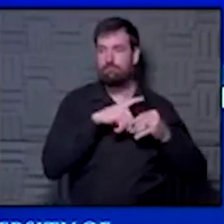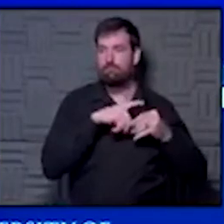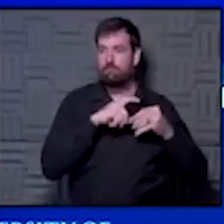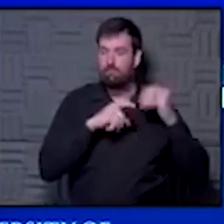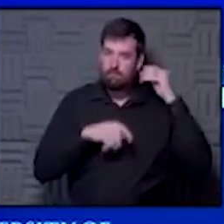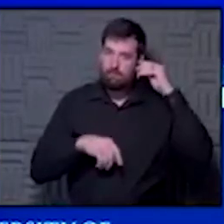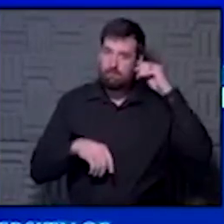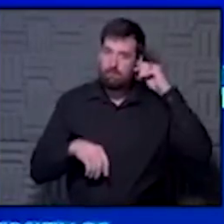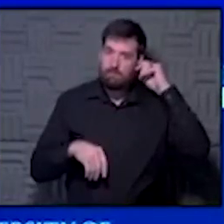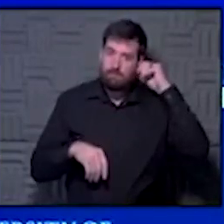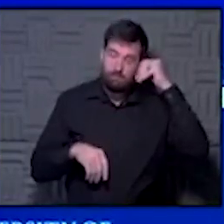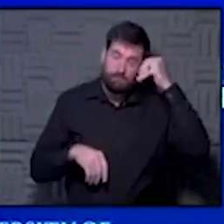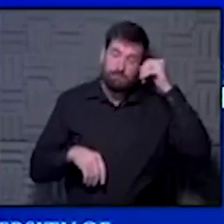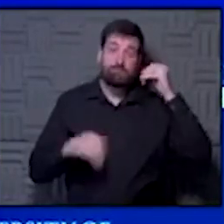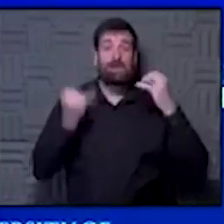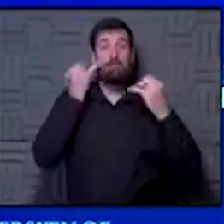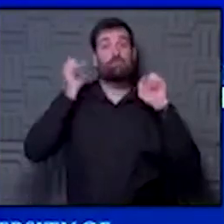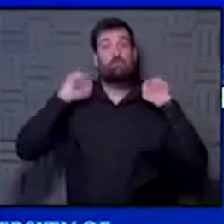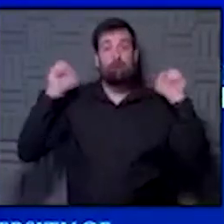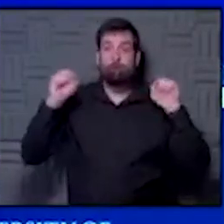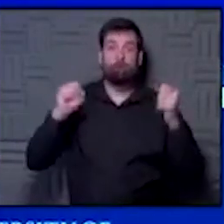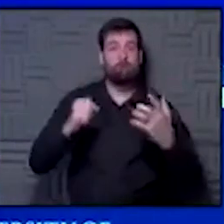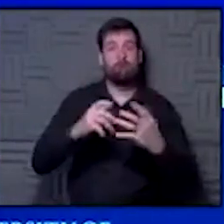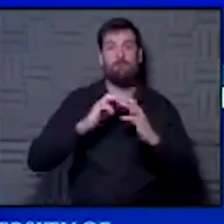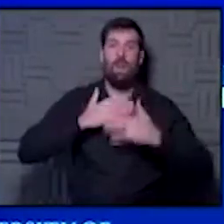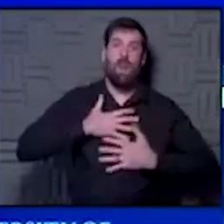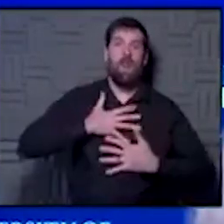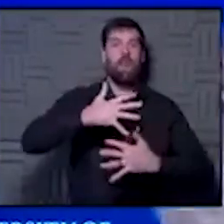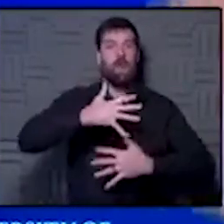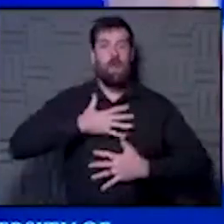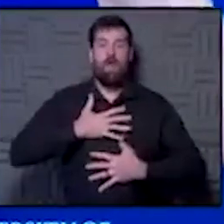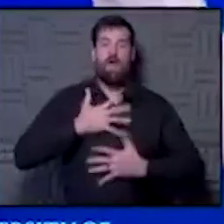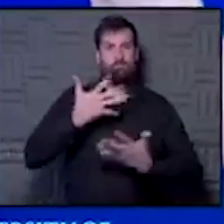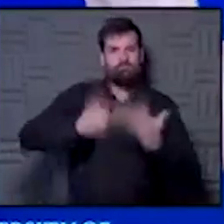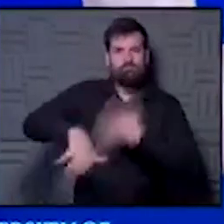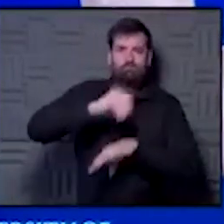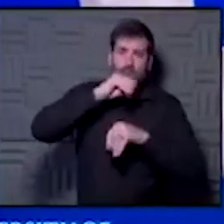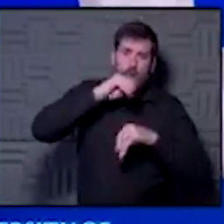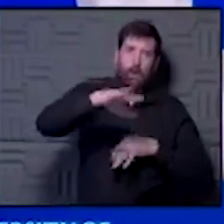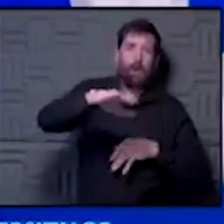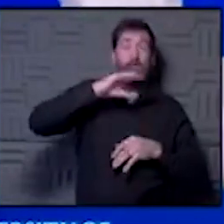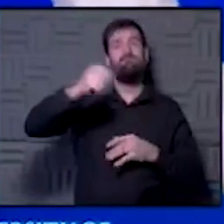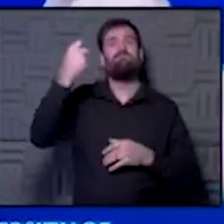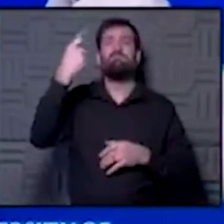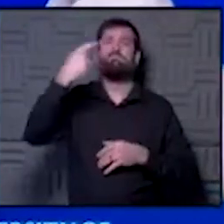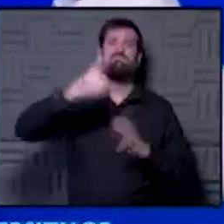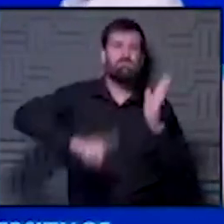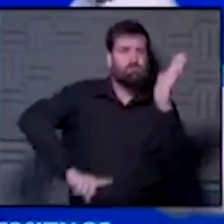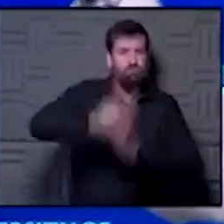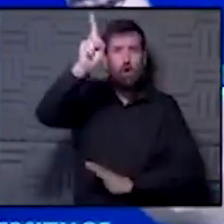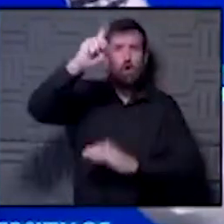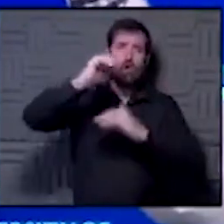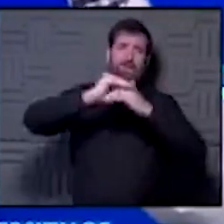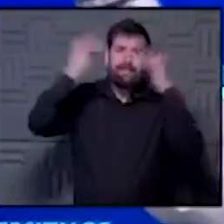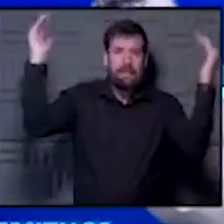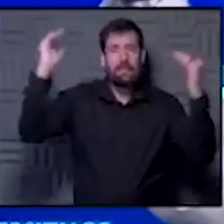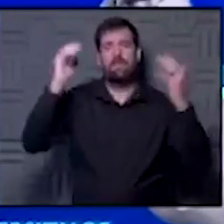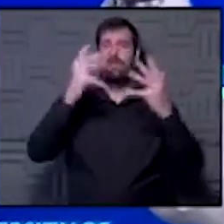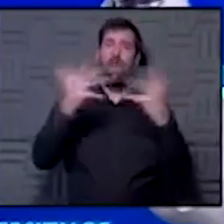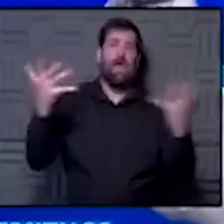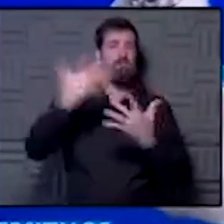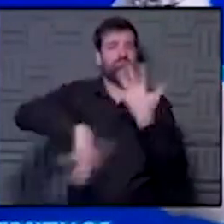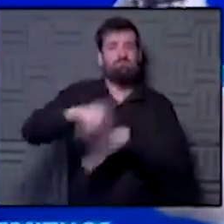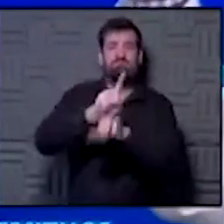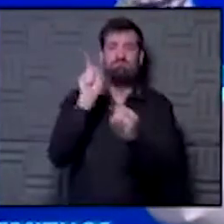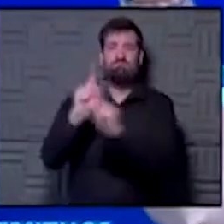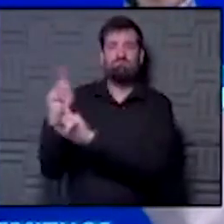to express more viral particles and most gyms. And now in fairness, some gyms, very tall, tall ceilings, one or two people in them, lots of physical distance. I'll give